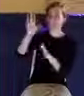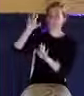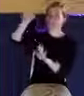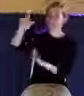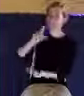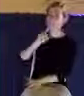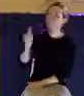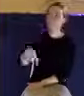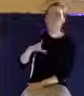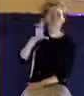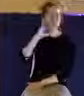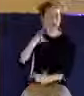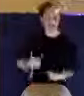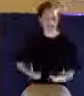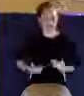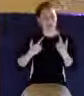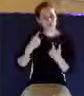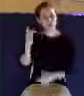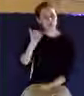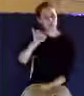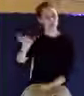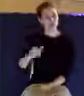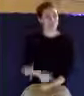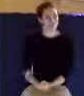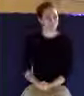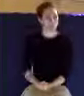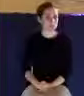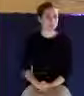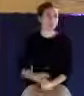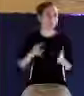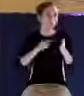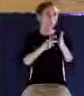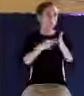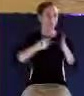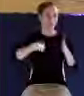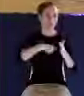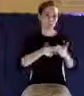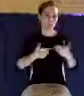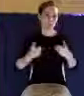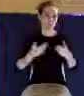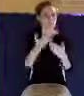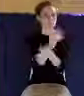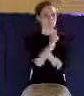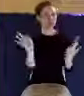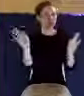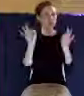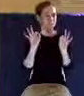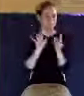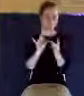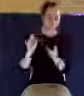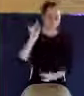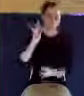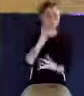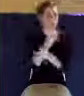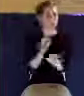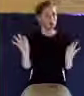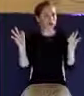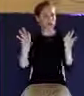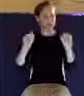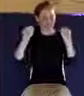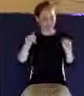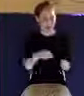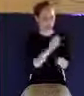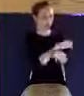And so we have the freedom, the spiritual freedom, to overcome the